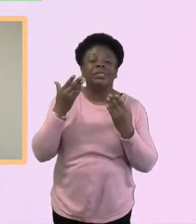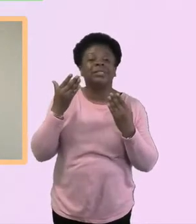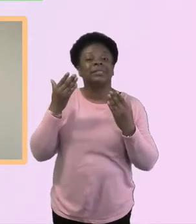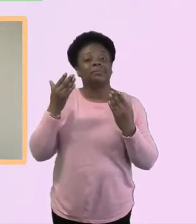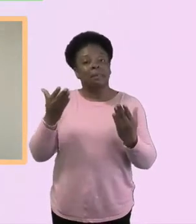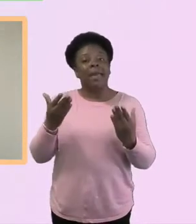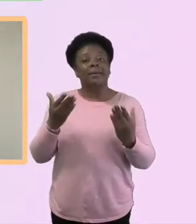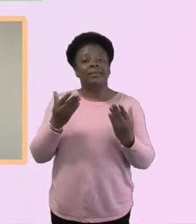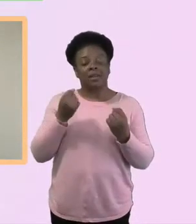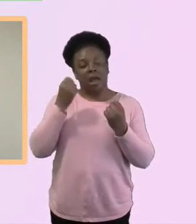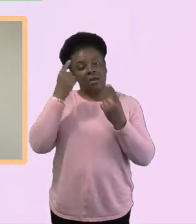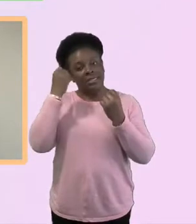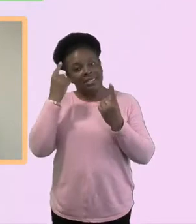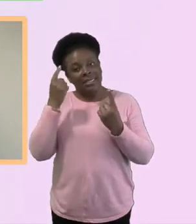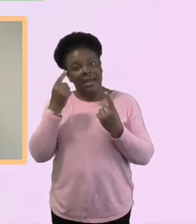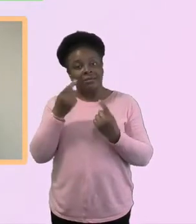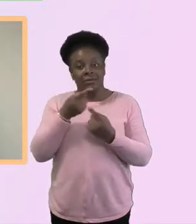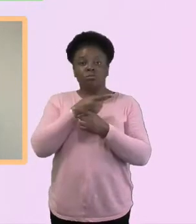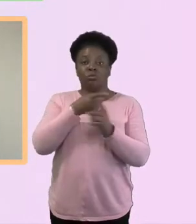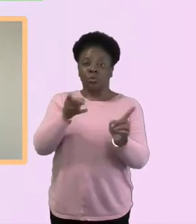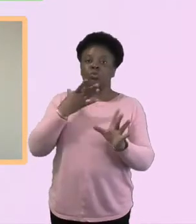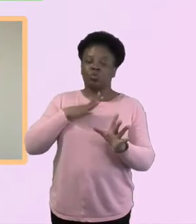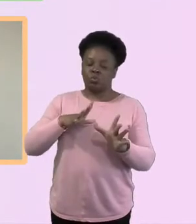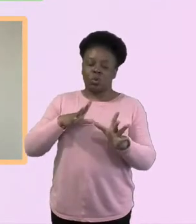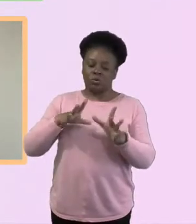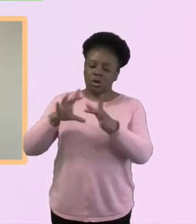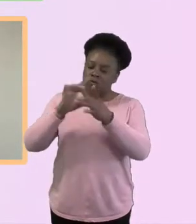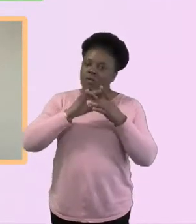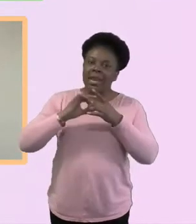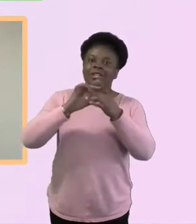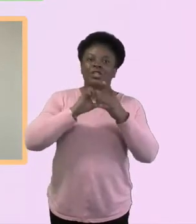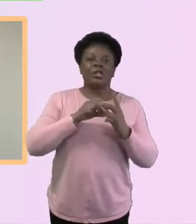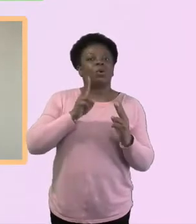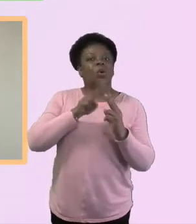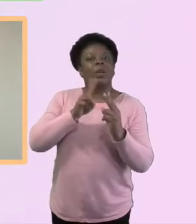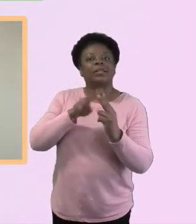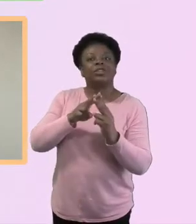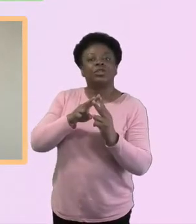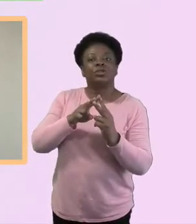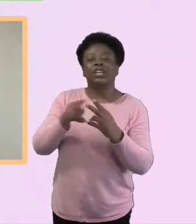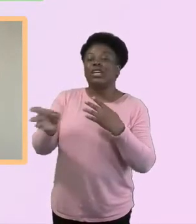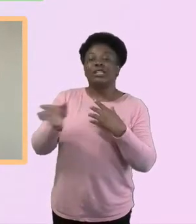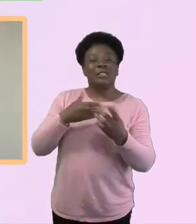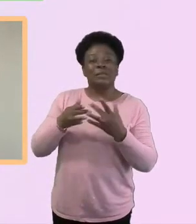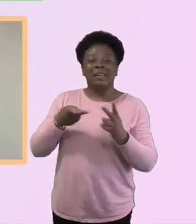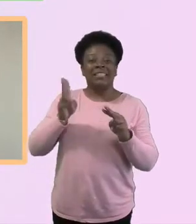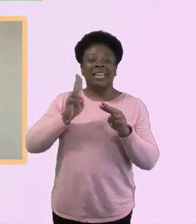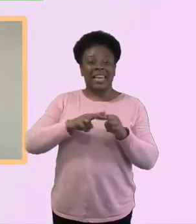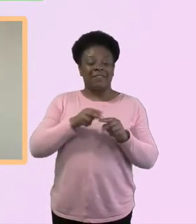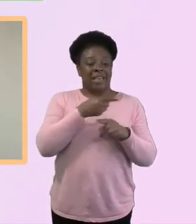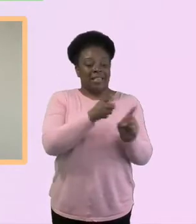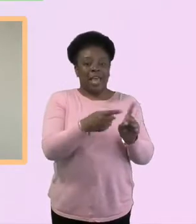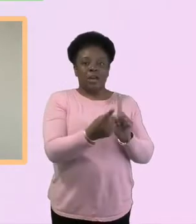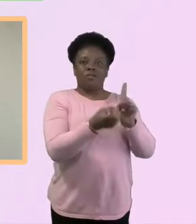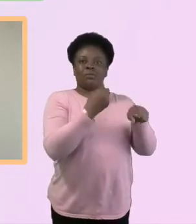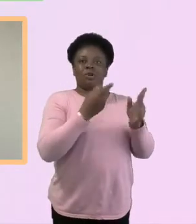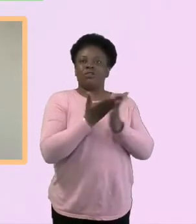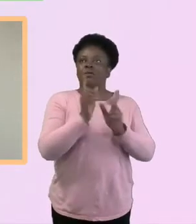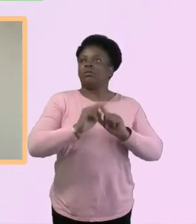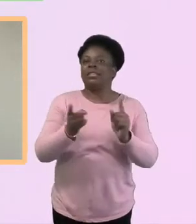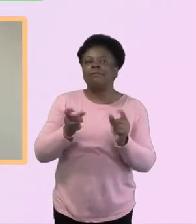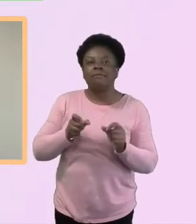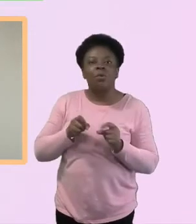by that kind of relational connection, even if it doesn't come, come back in quite the ways or in quite the times you expect. So,